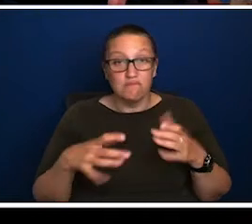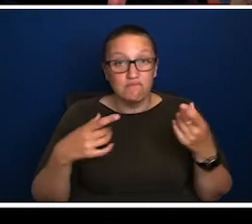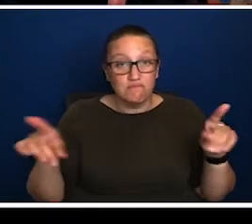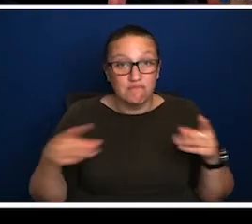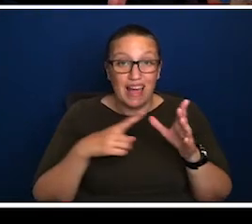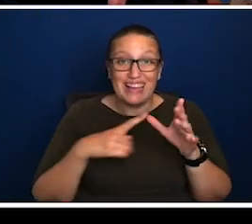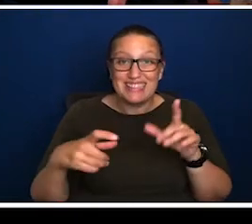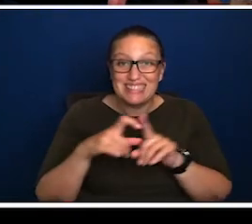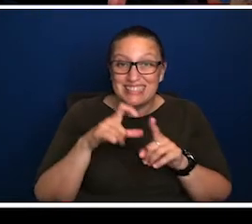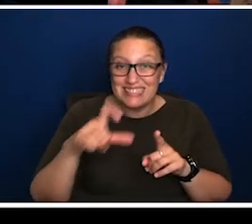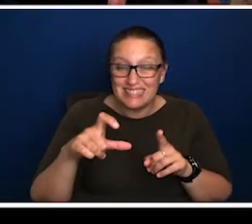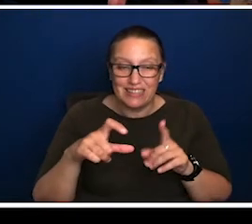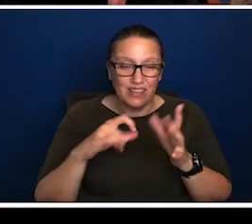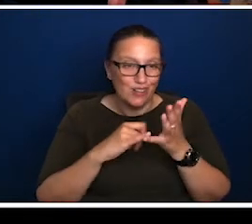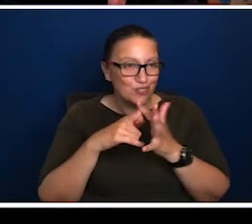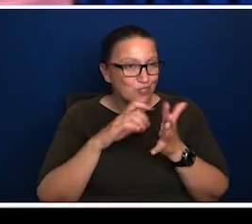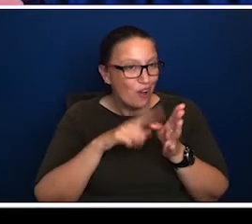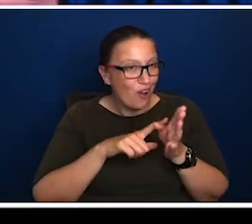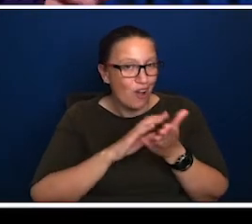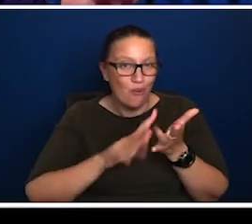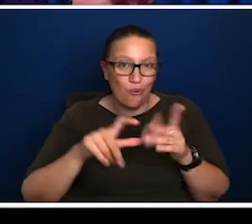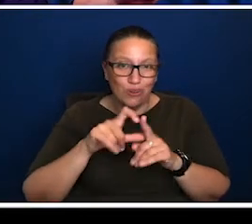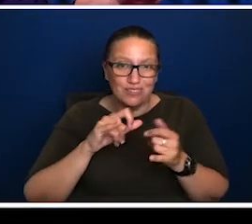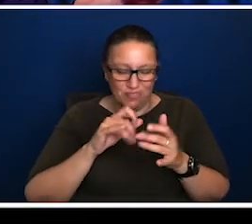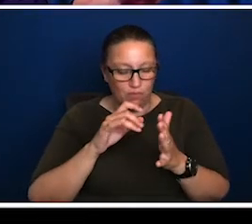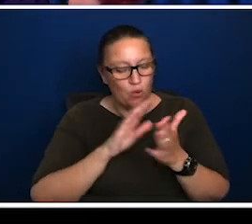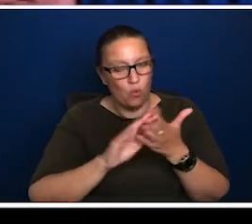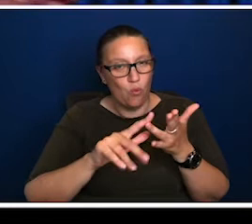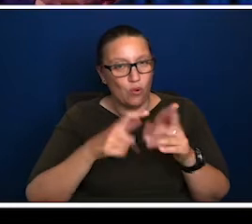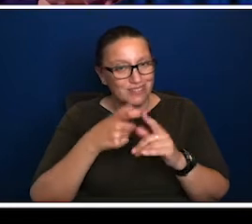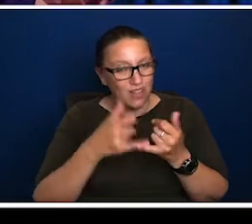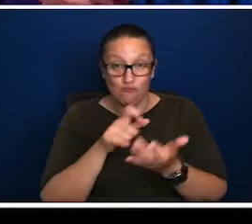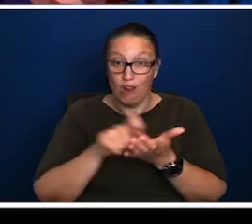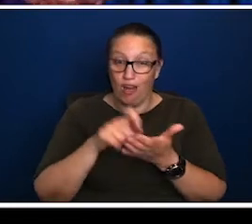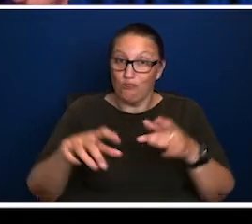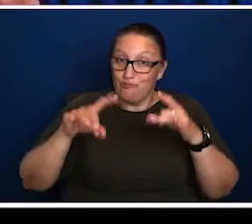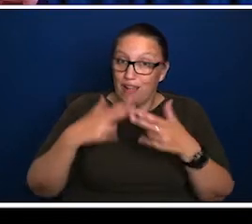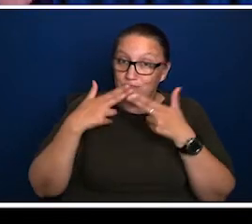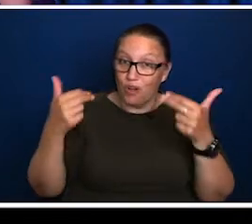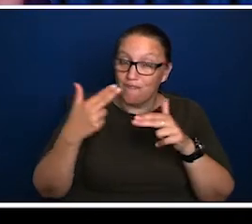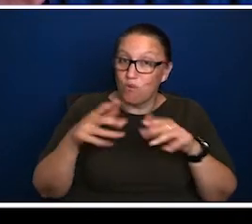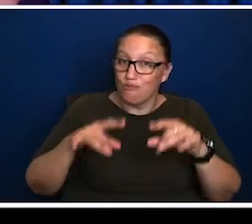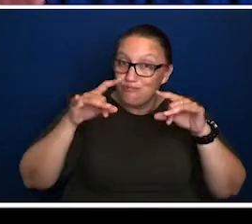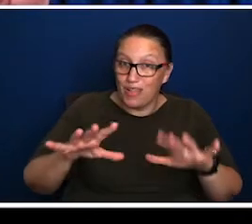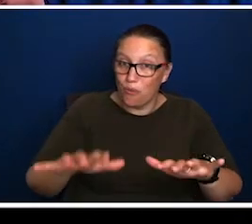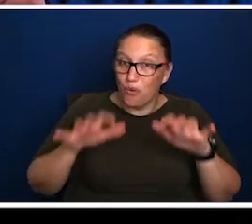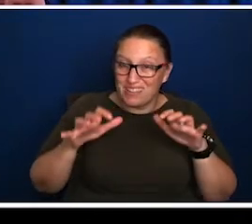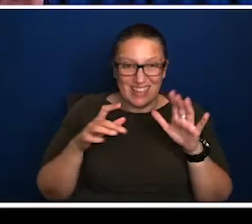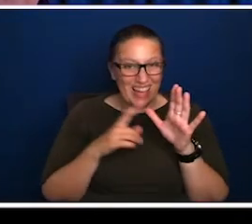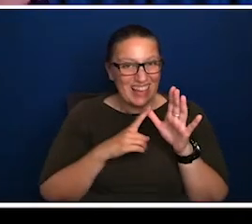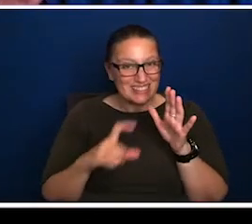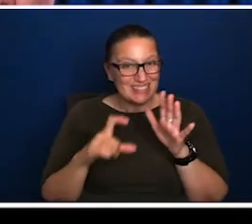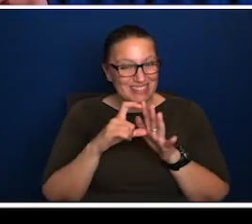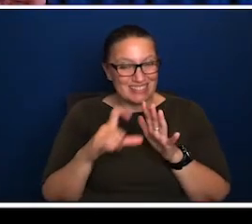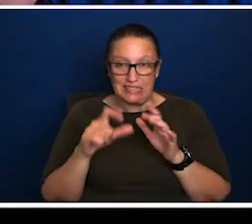Australian songs for Australian audiences, which then went, and ACDC's case, obviously went global. That seventies,